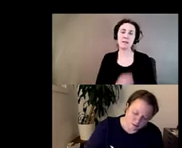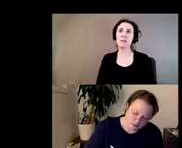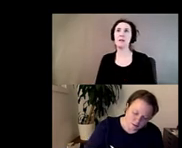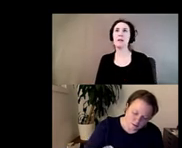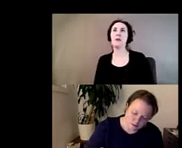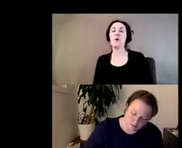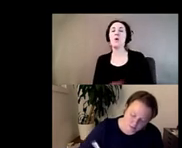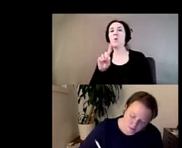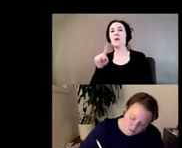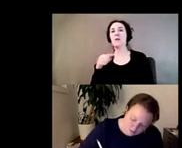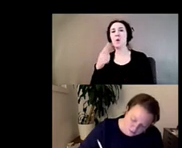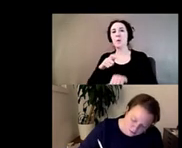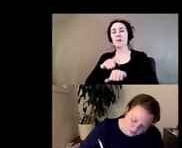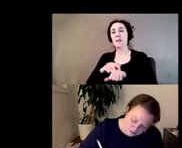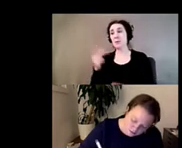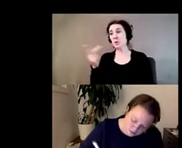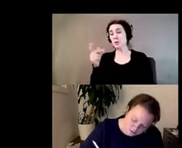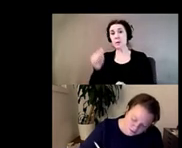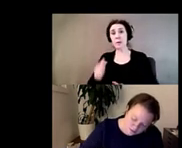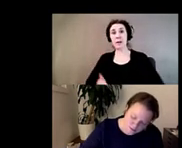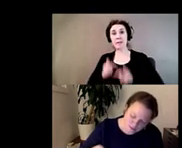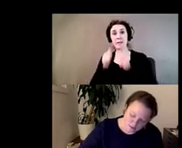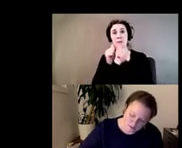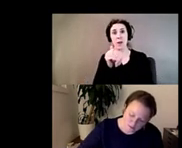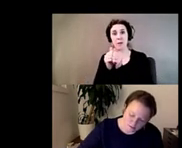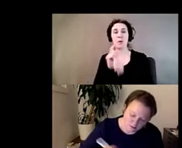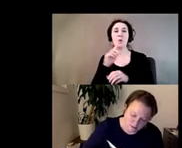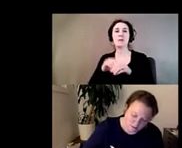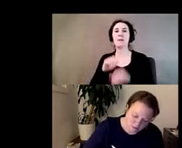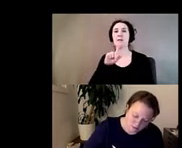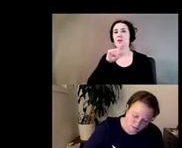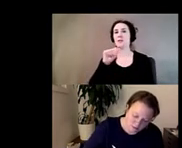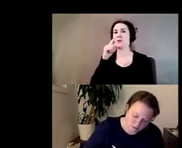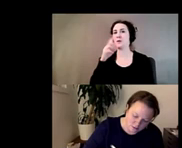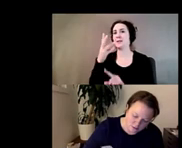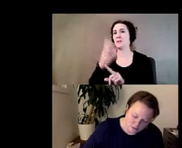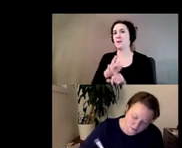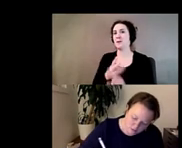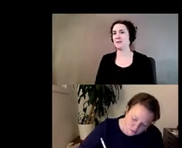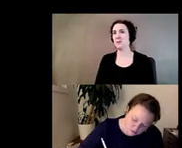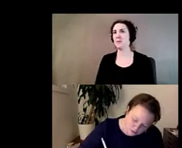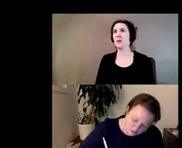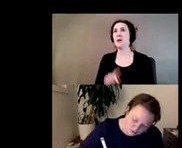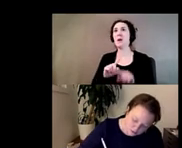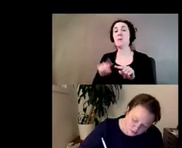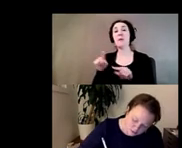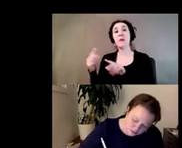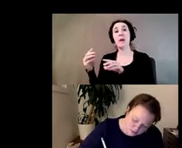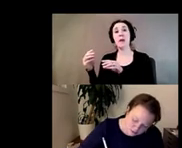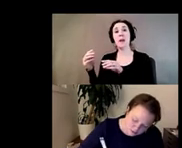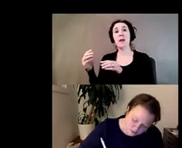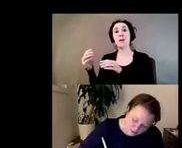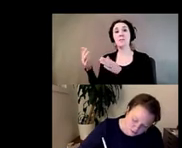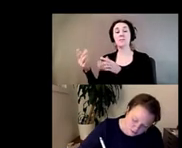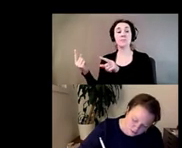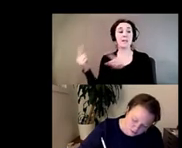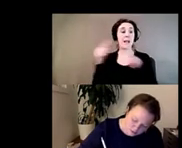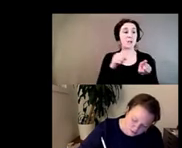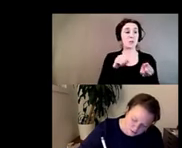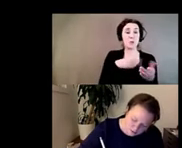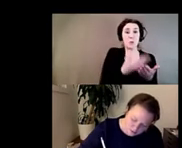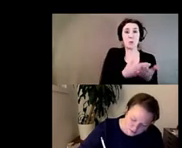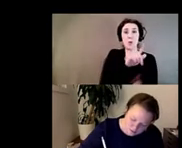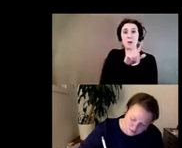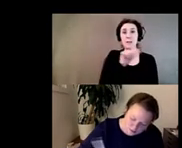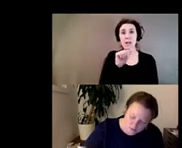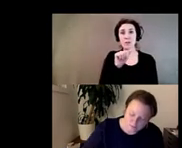only times they were able to live in the same place was in los angeles for about six months but they got to los angeles and ross's um